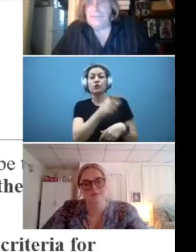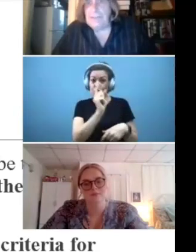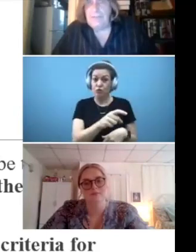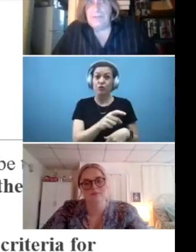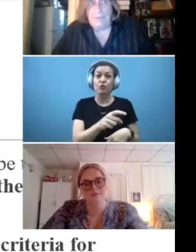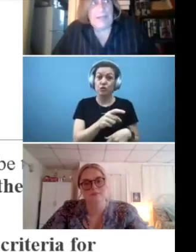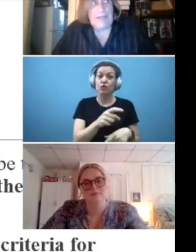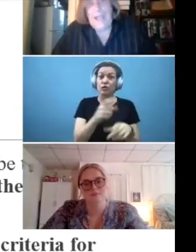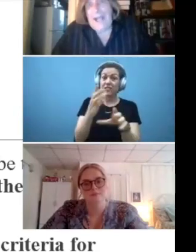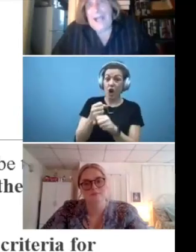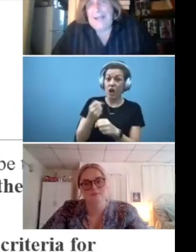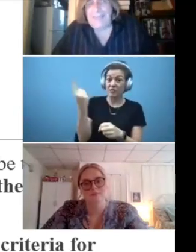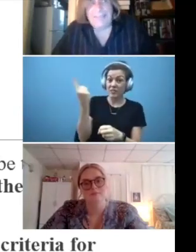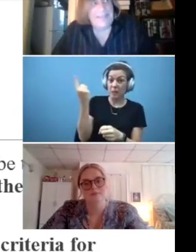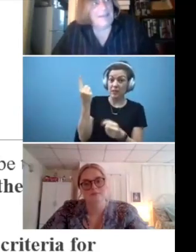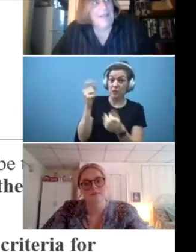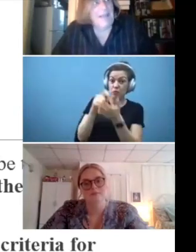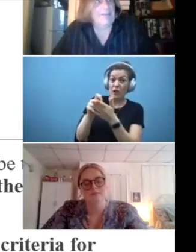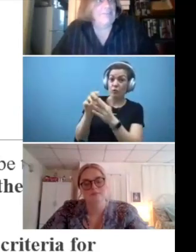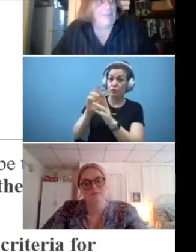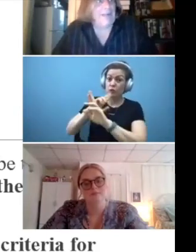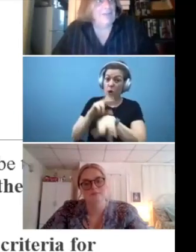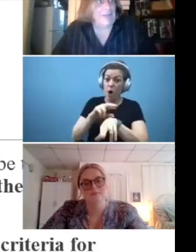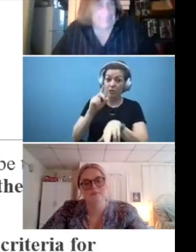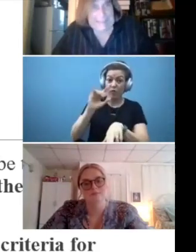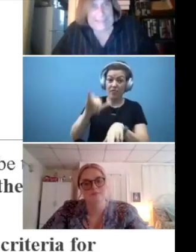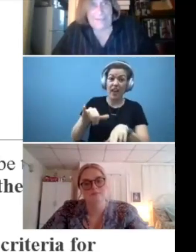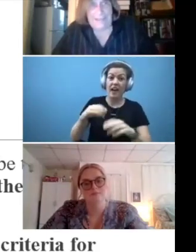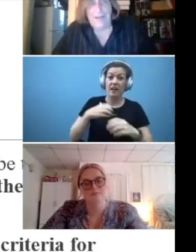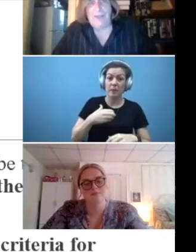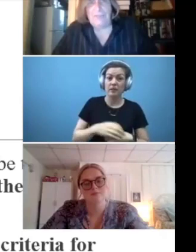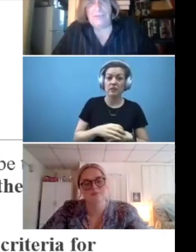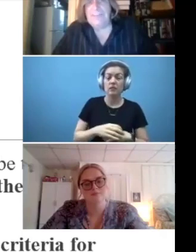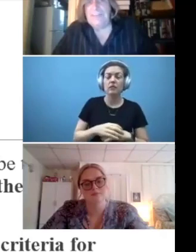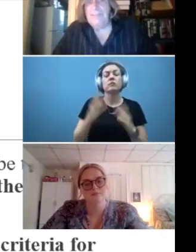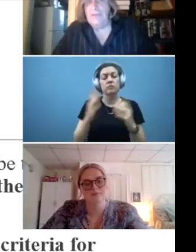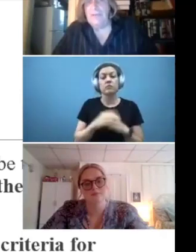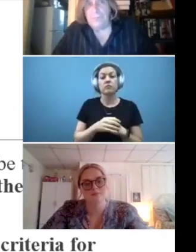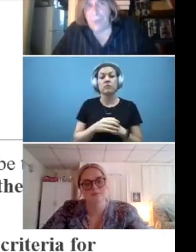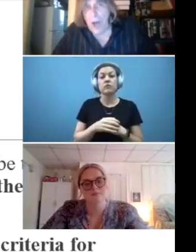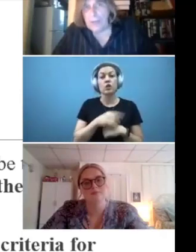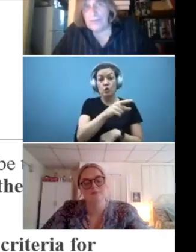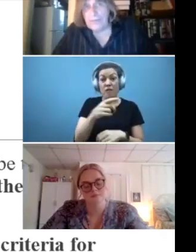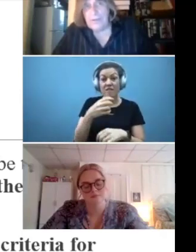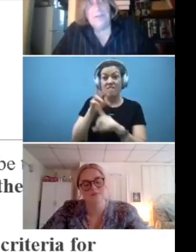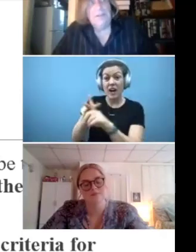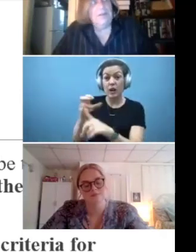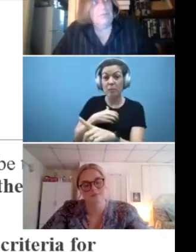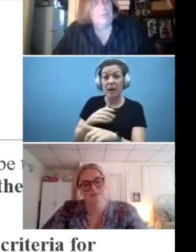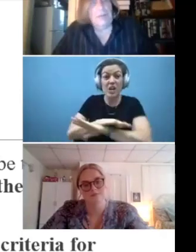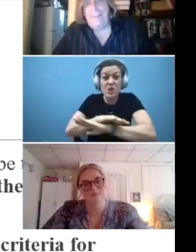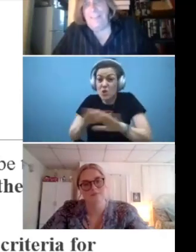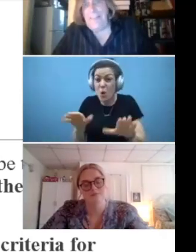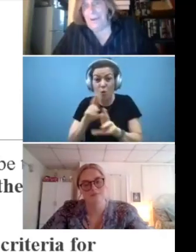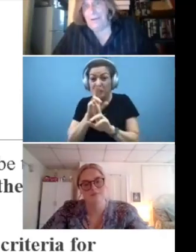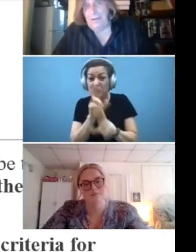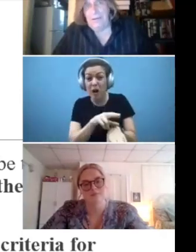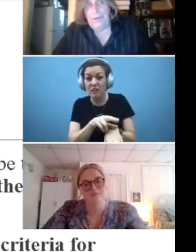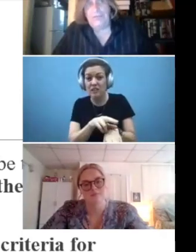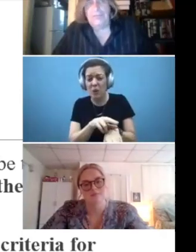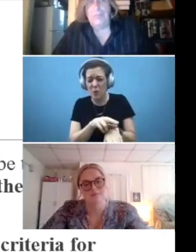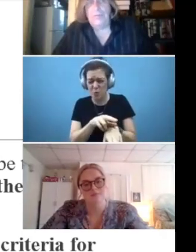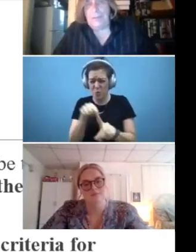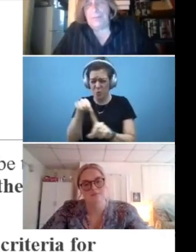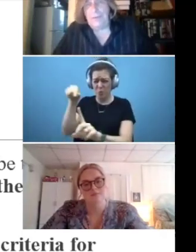you should have received writing. I mean, I think having filed a complaint and not receiving a response right in there,